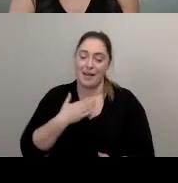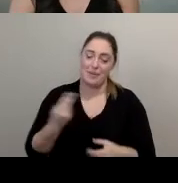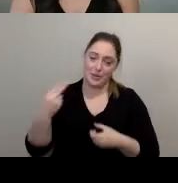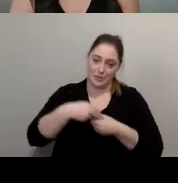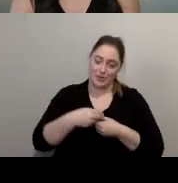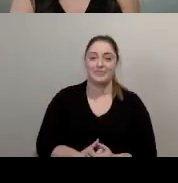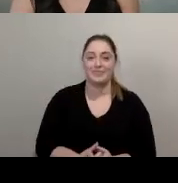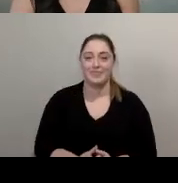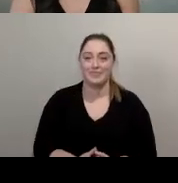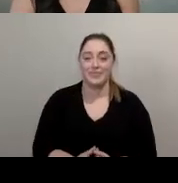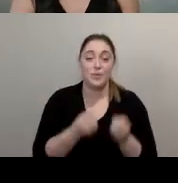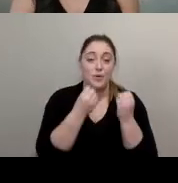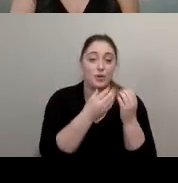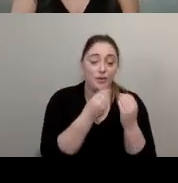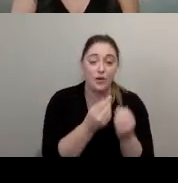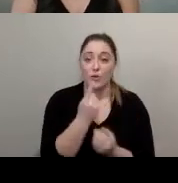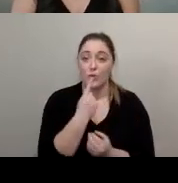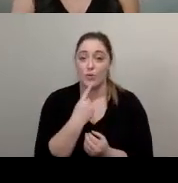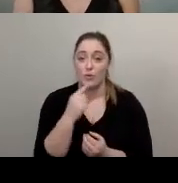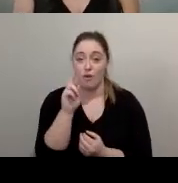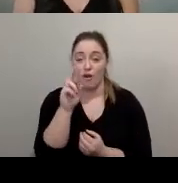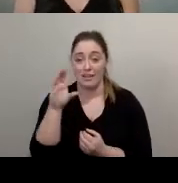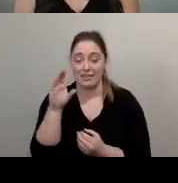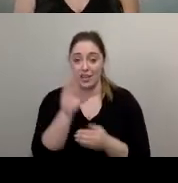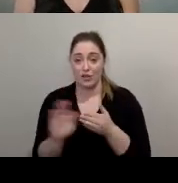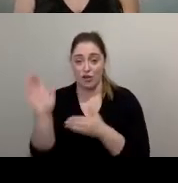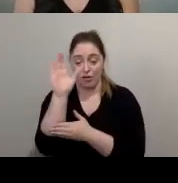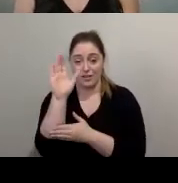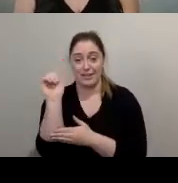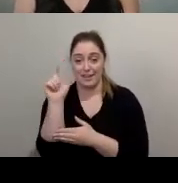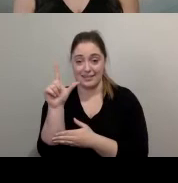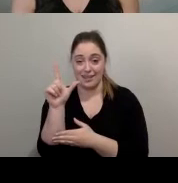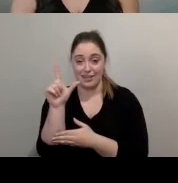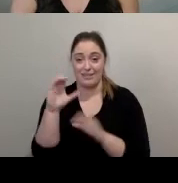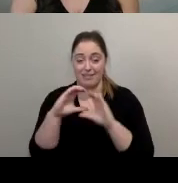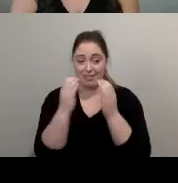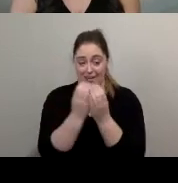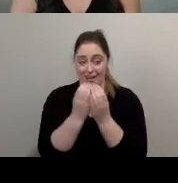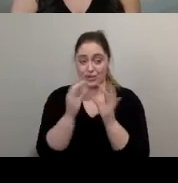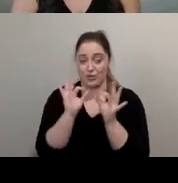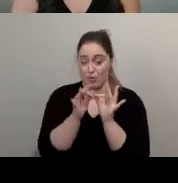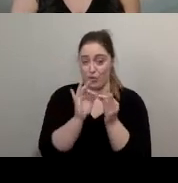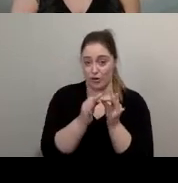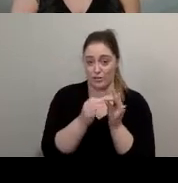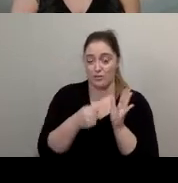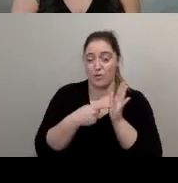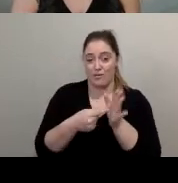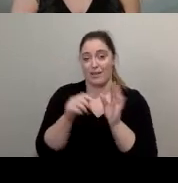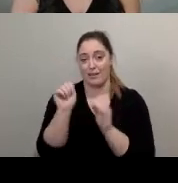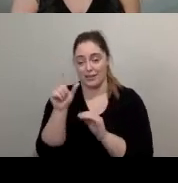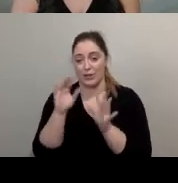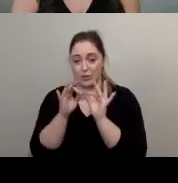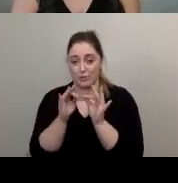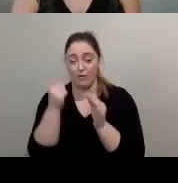for the support of red river college and their american language class for providing interpretation for our creative